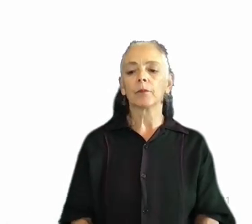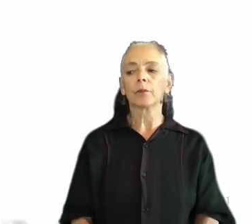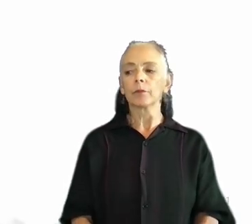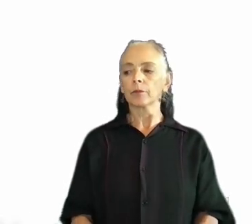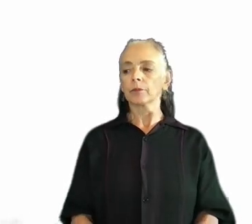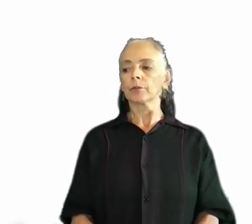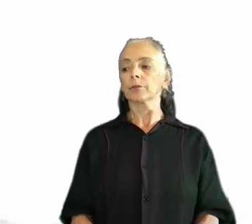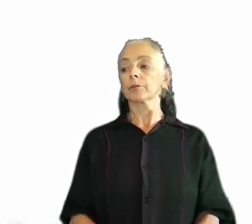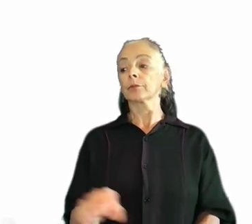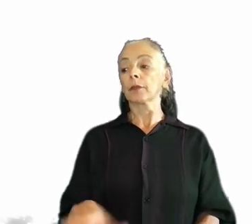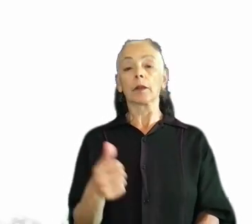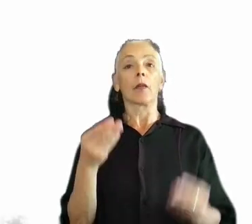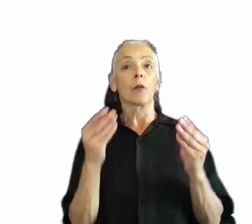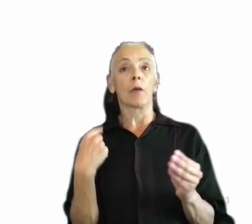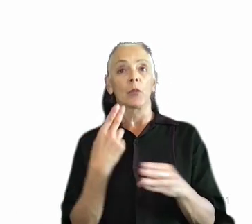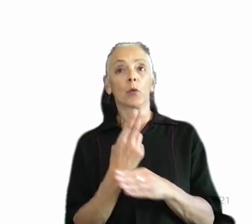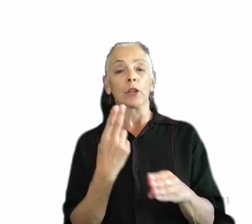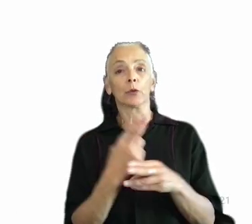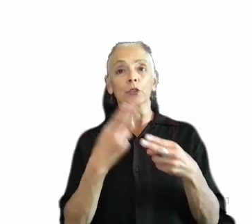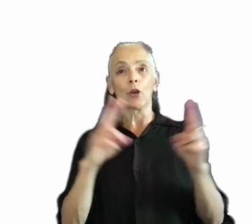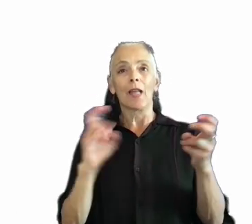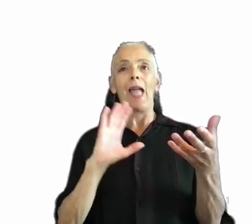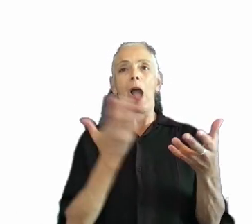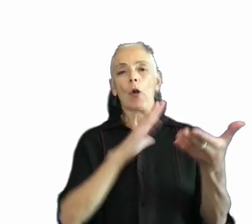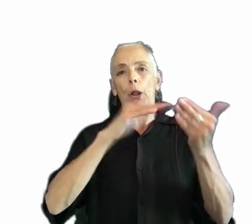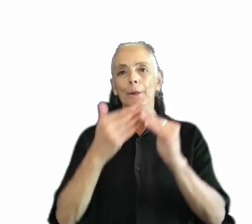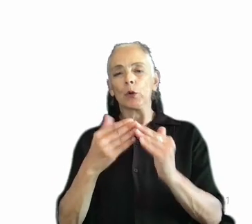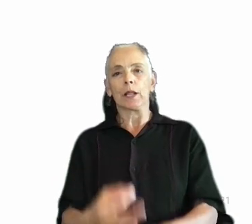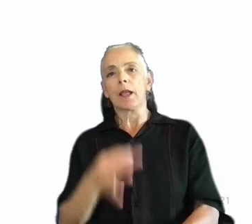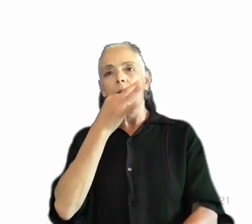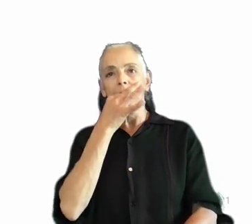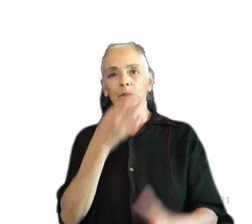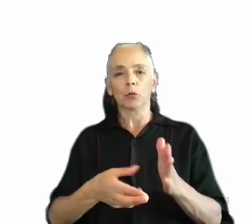Another method we use is called our community expert reviews or expert reviews.